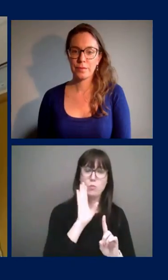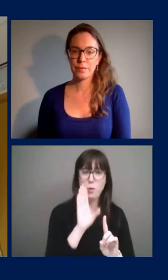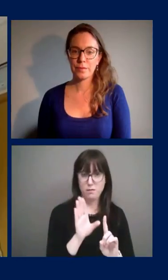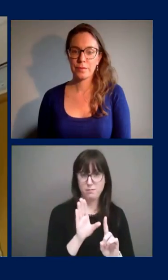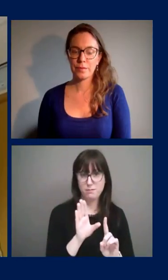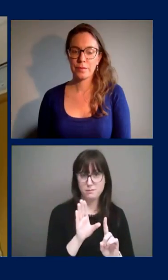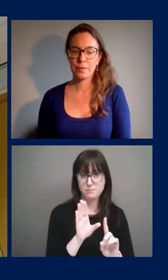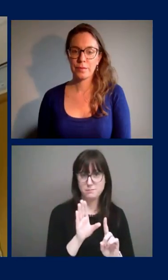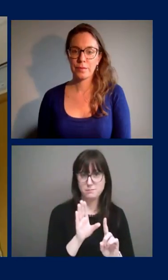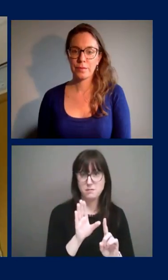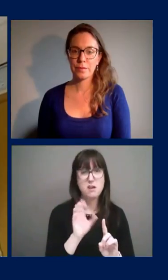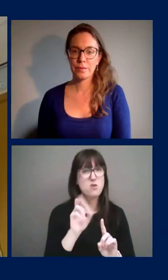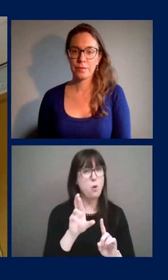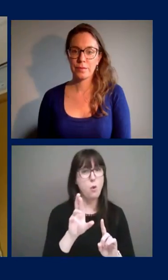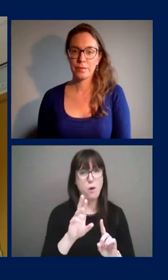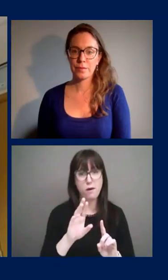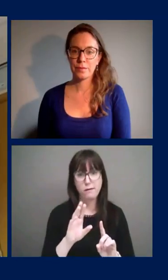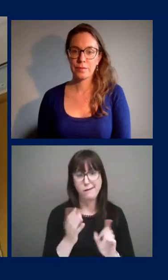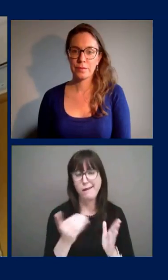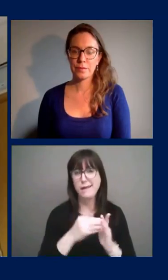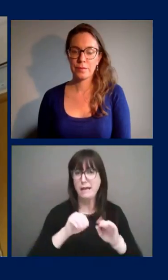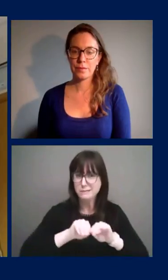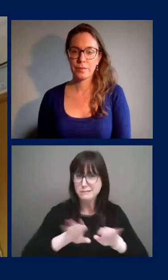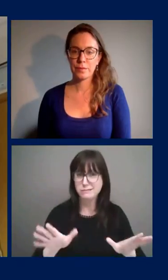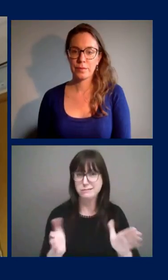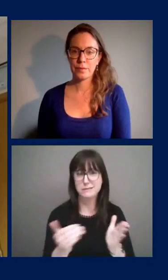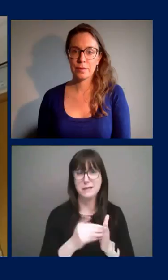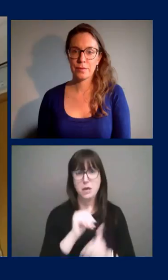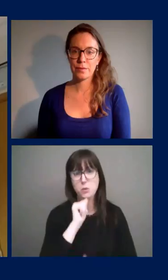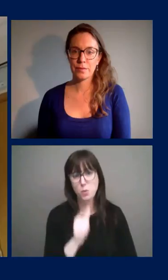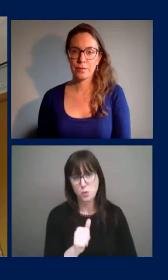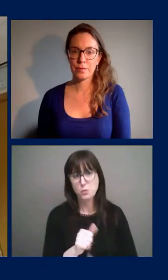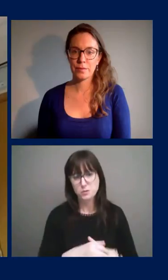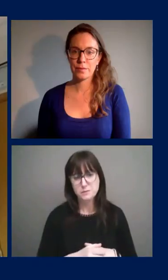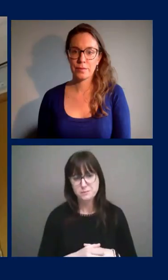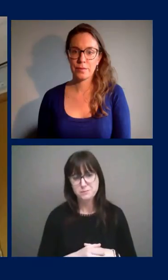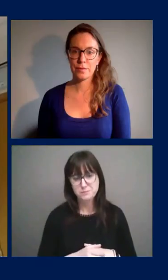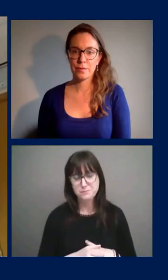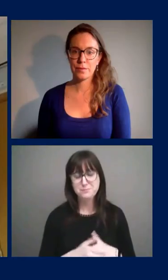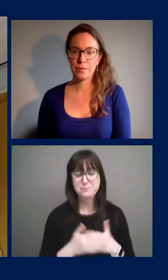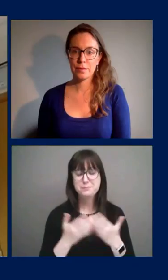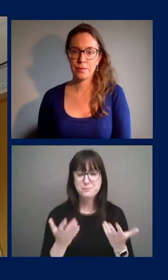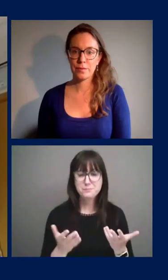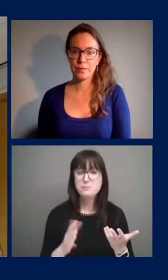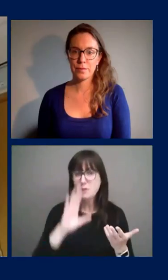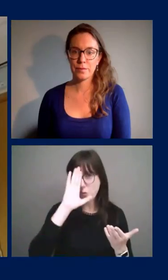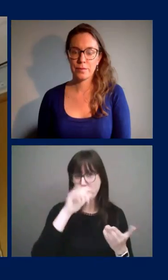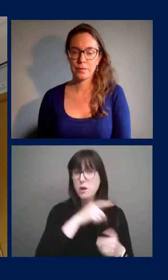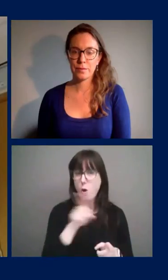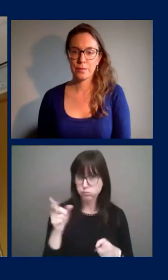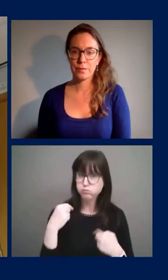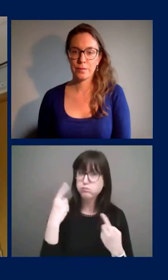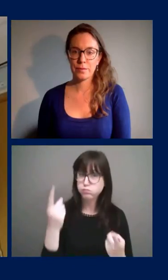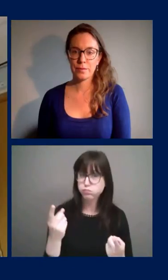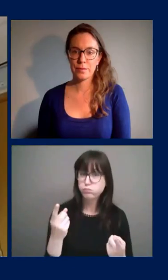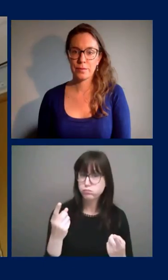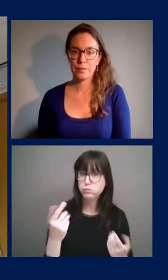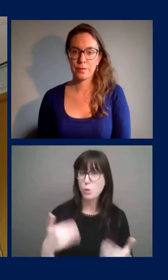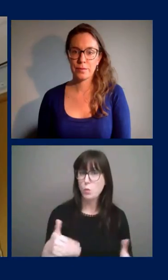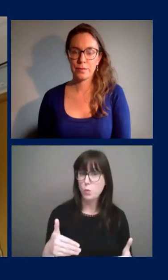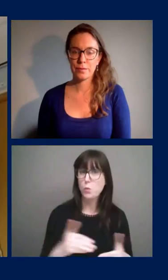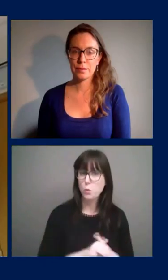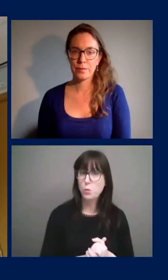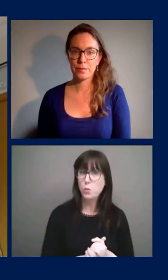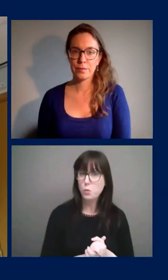are likely to have a rise in infections across the board in our community. And so we, we know people have done that so far. Uh, they've done a